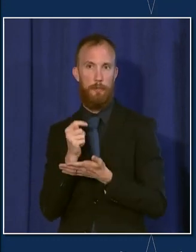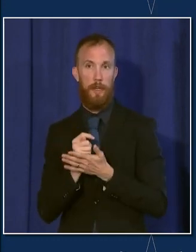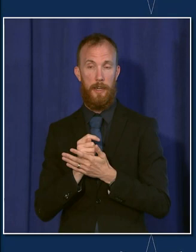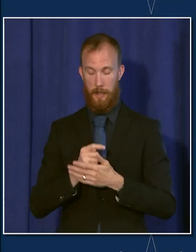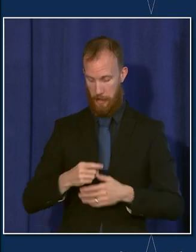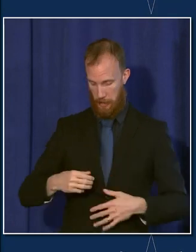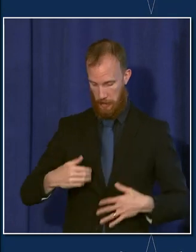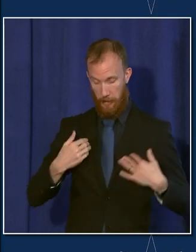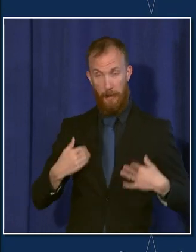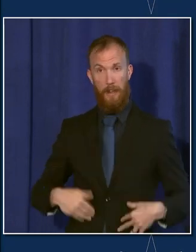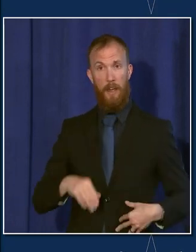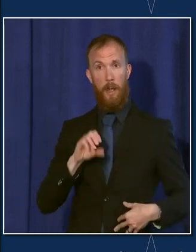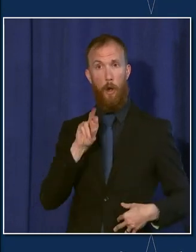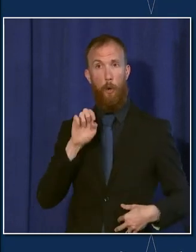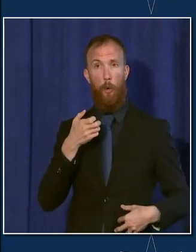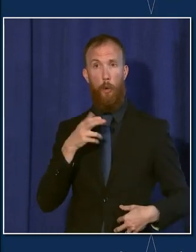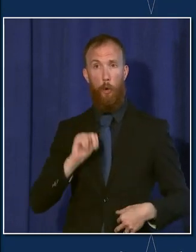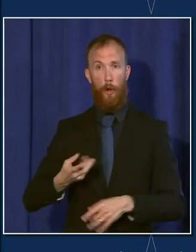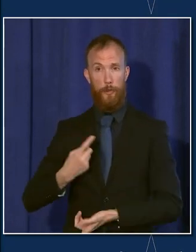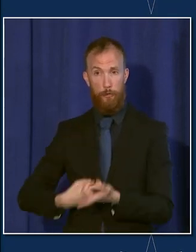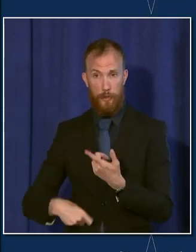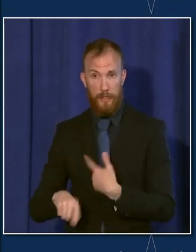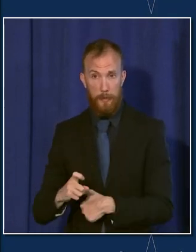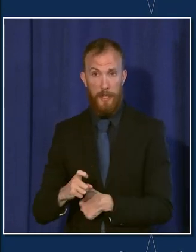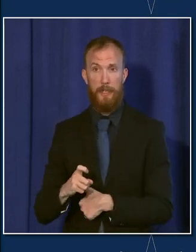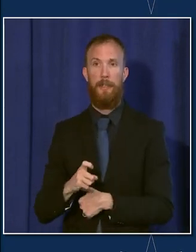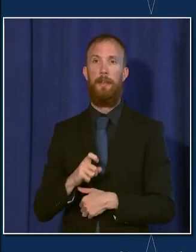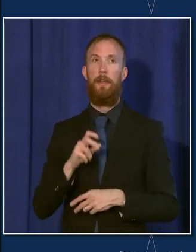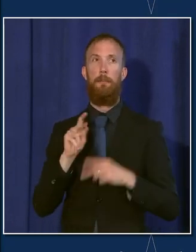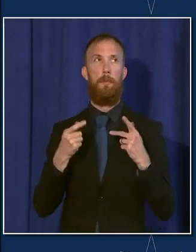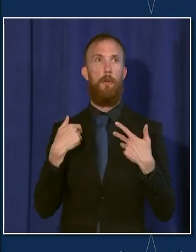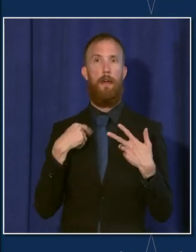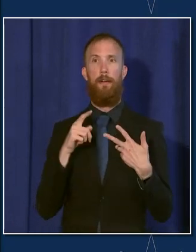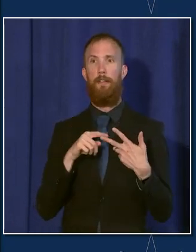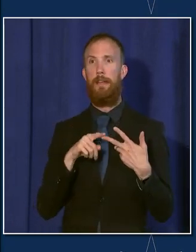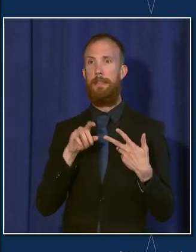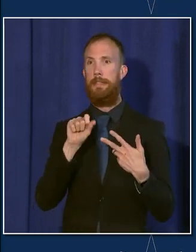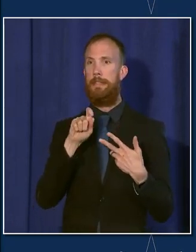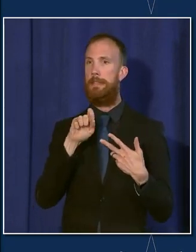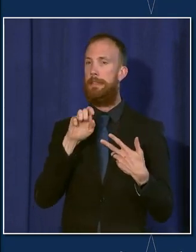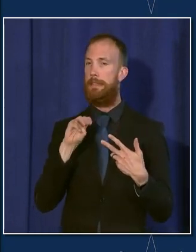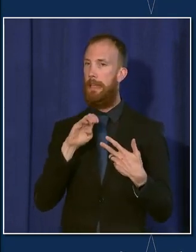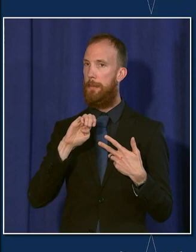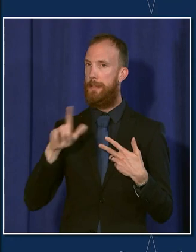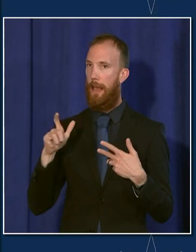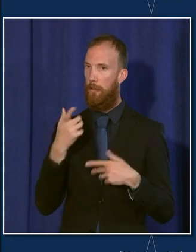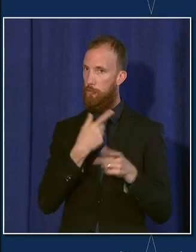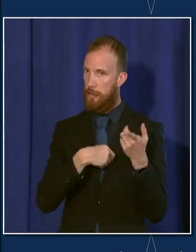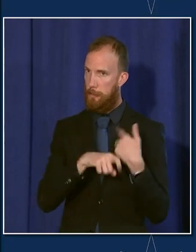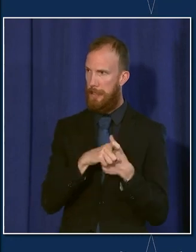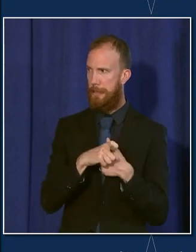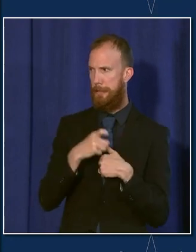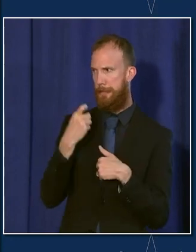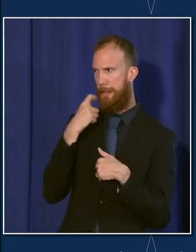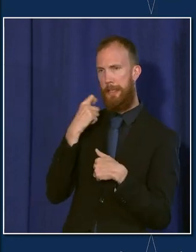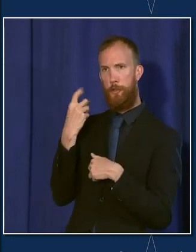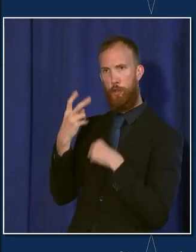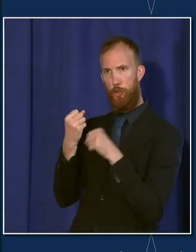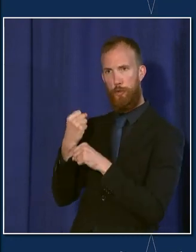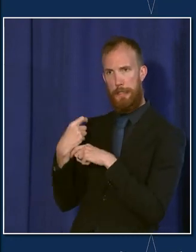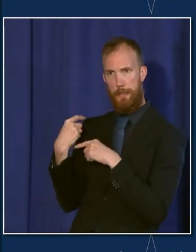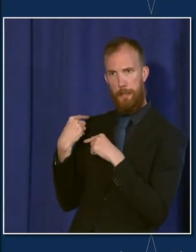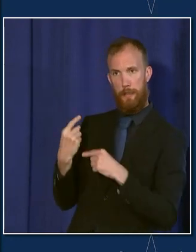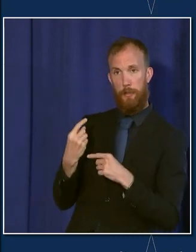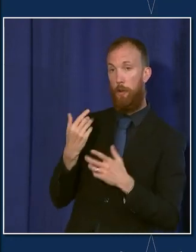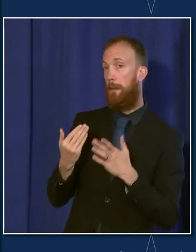medicine to suppress their immune system, people who have received a stem cell transplant within the last two years or are taking medicine to suppress